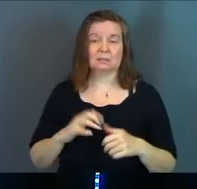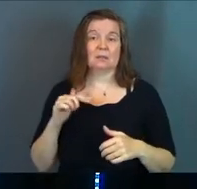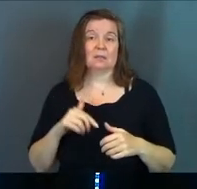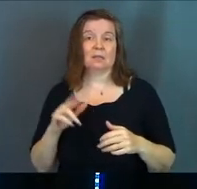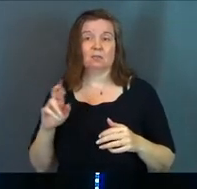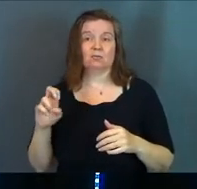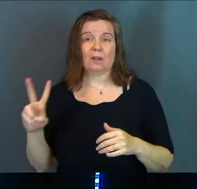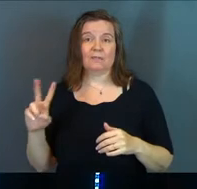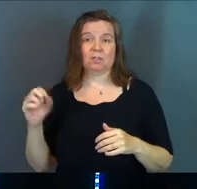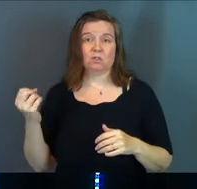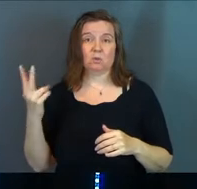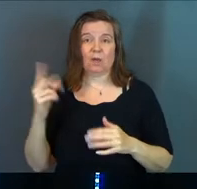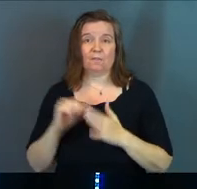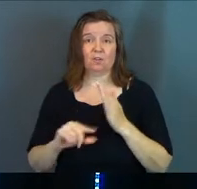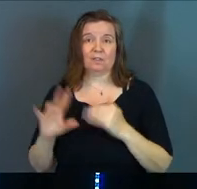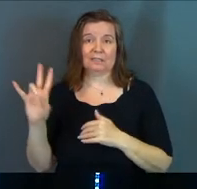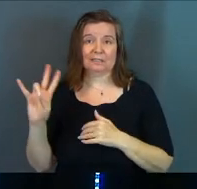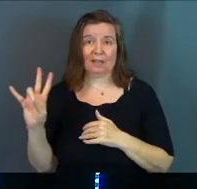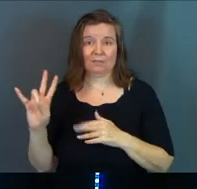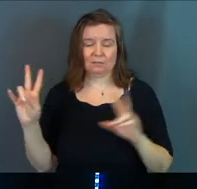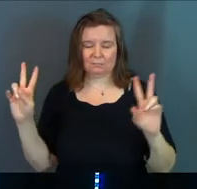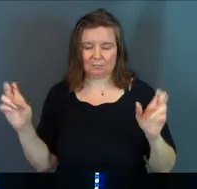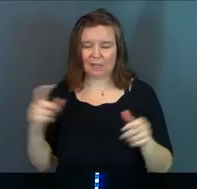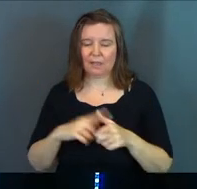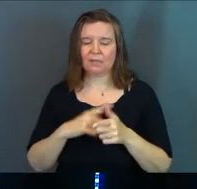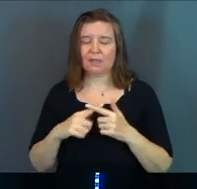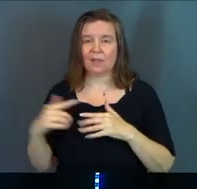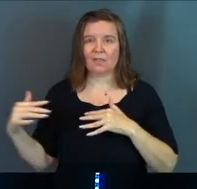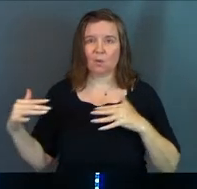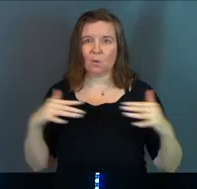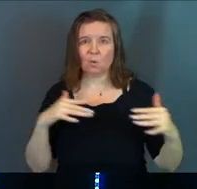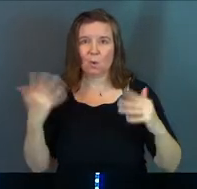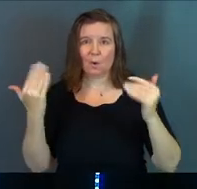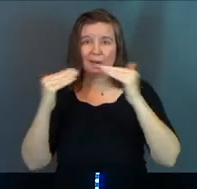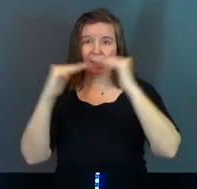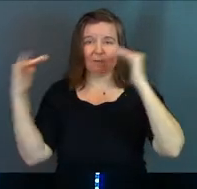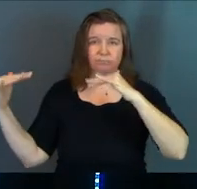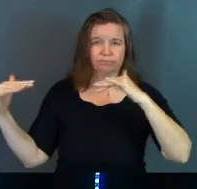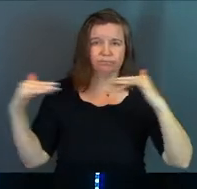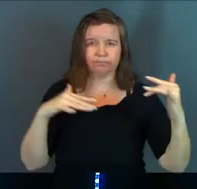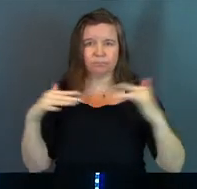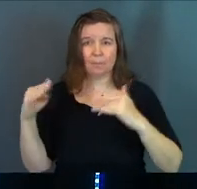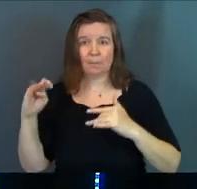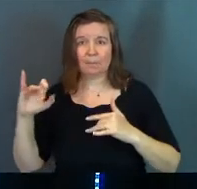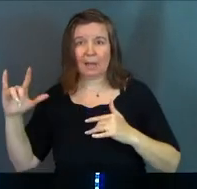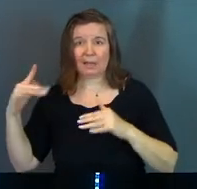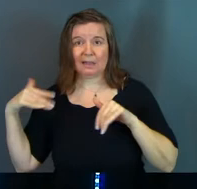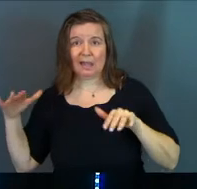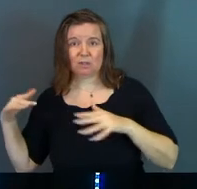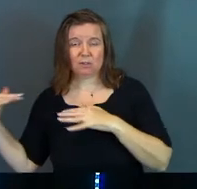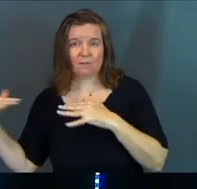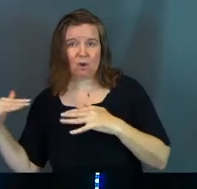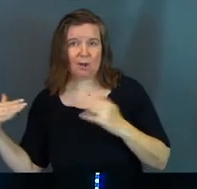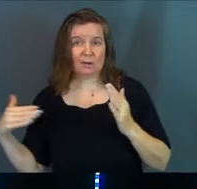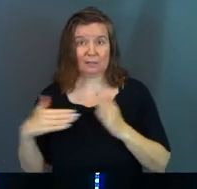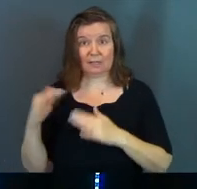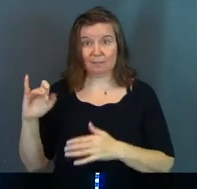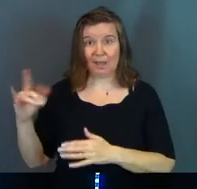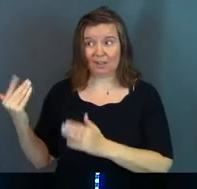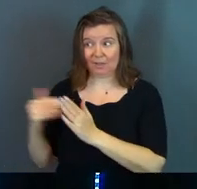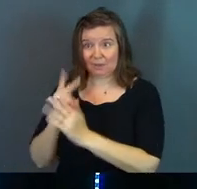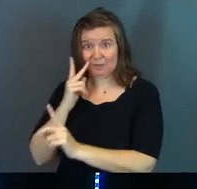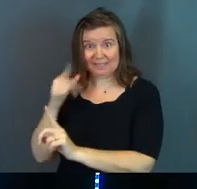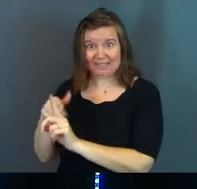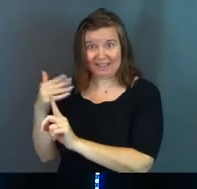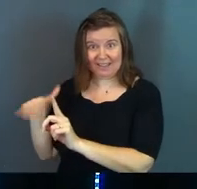Revelation 12 verse 7. It says, then there was war in heaven and Michael and his angels fought against, there's Michael again,